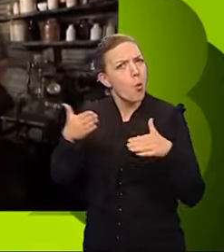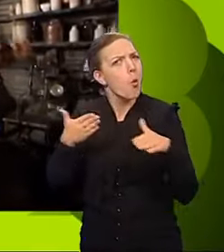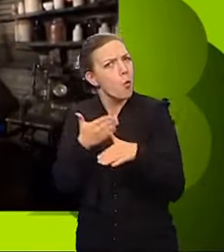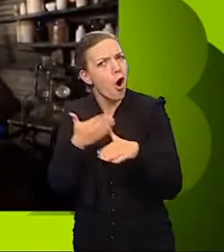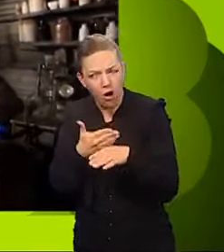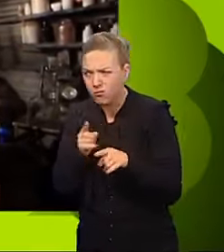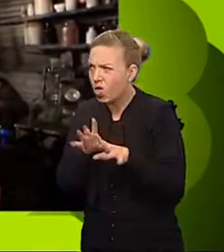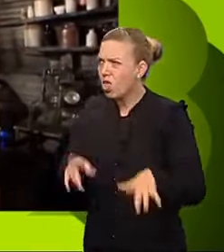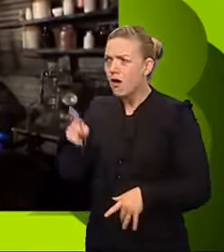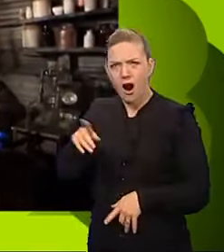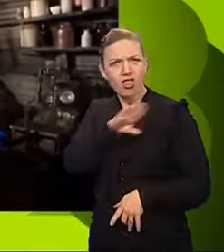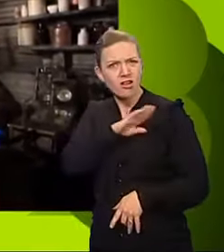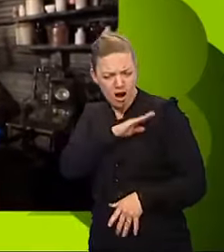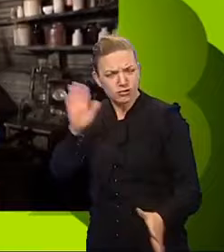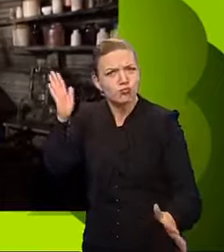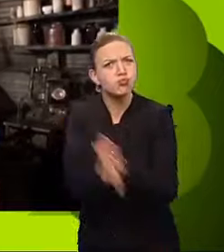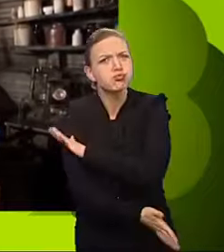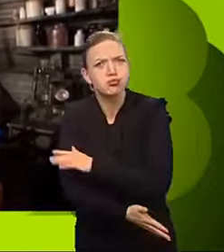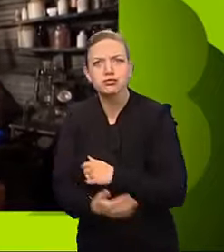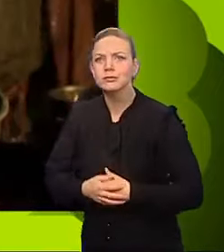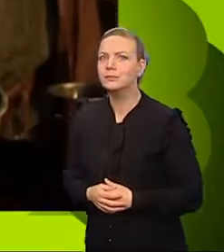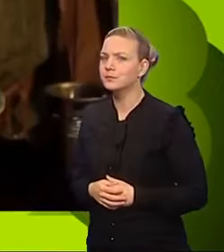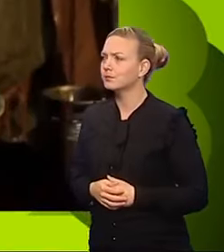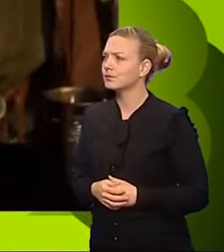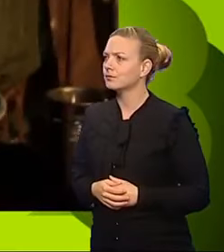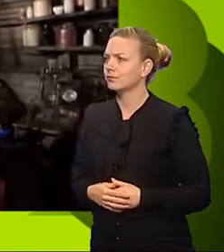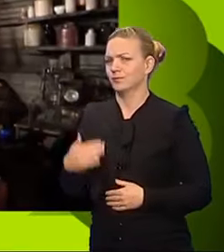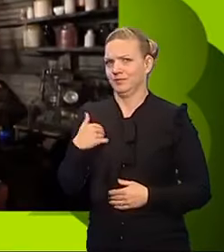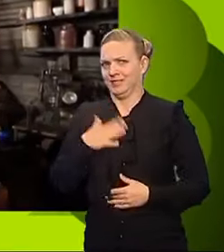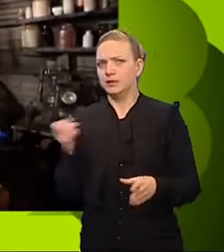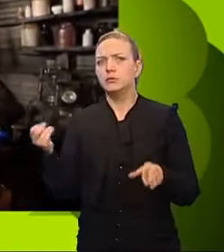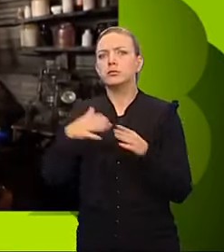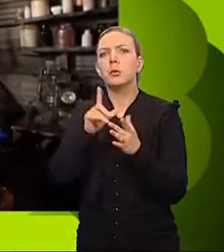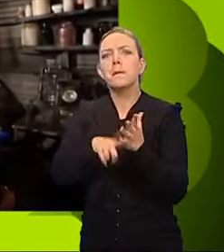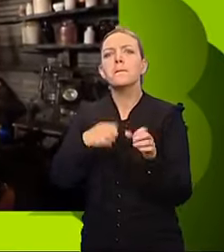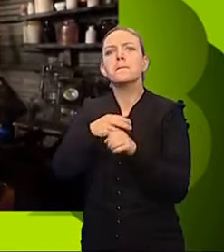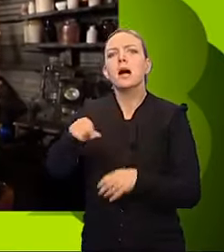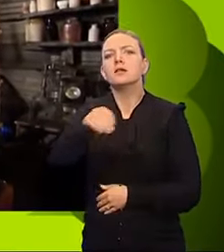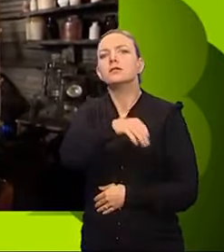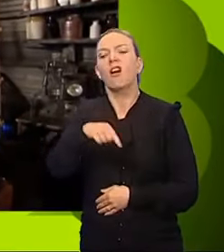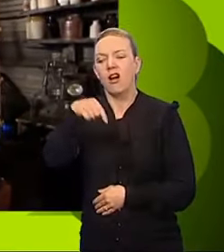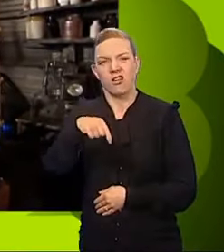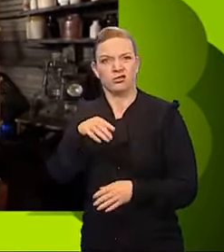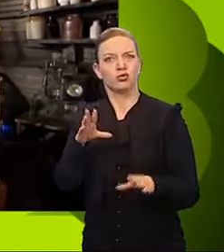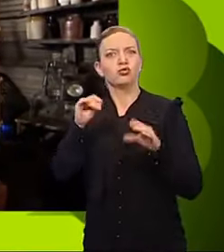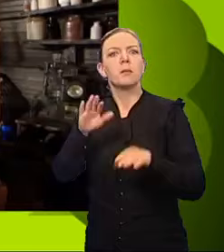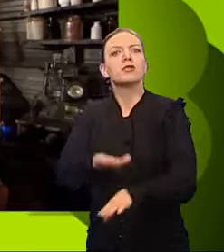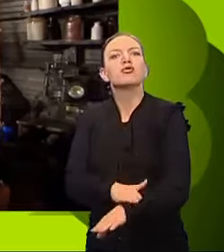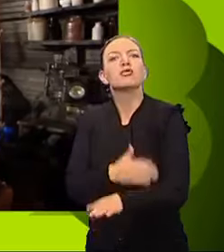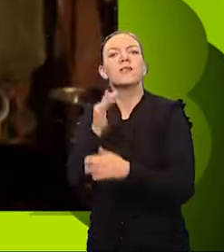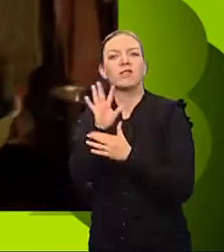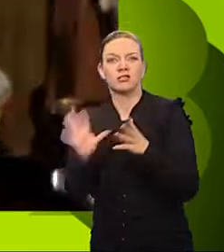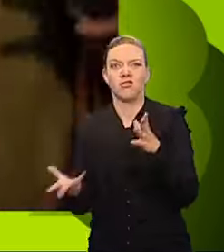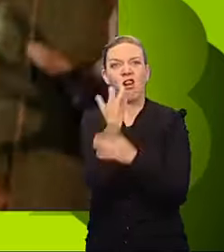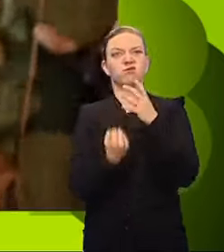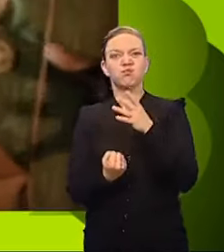garden as well. I need to put some bug dust in here to stop Greenfingers gobbling up my magic bulbs.